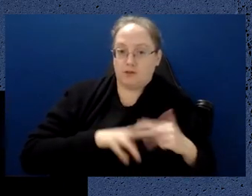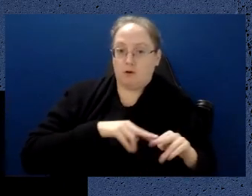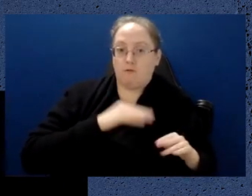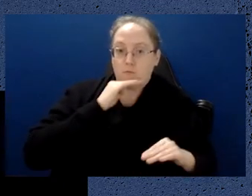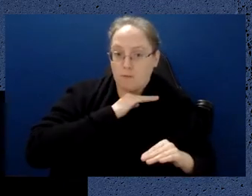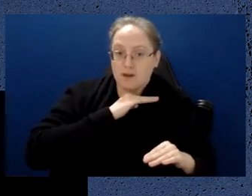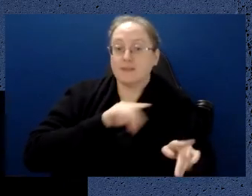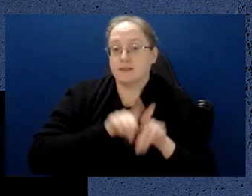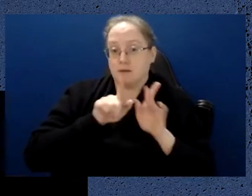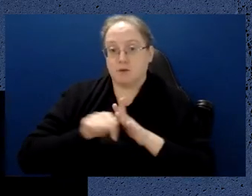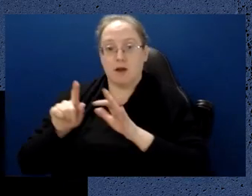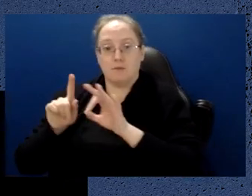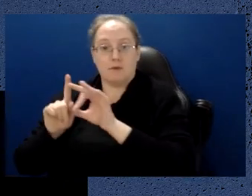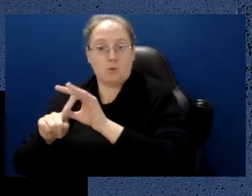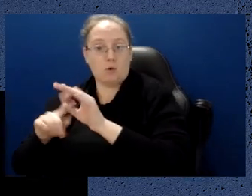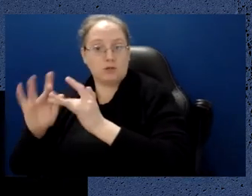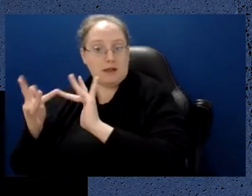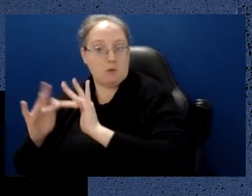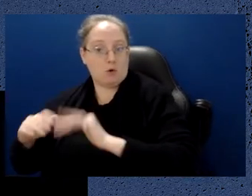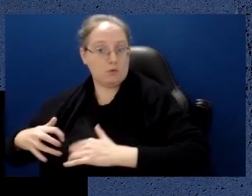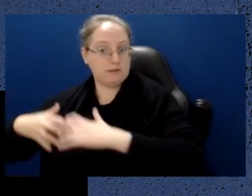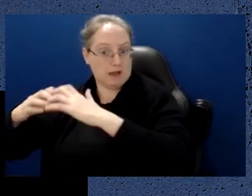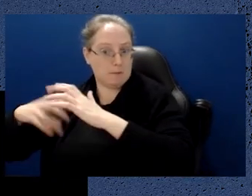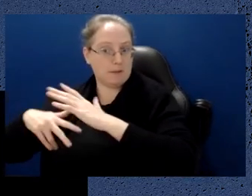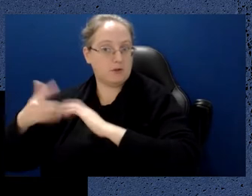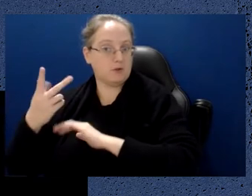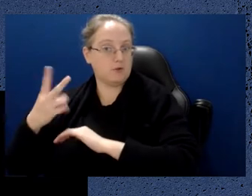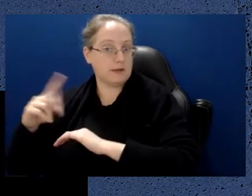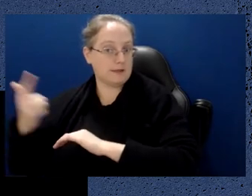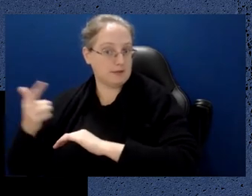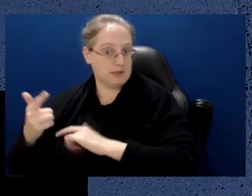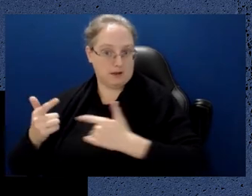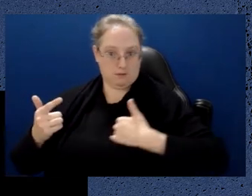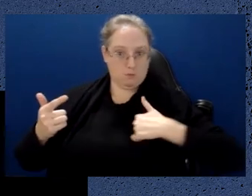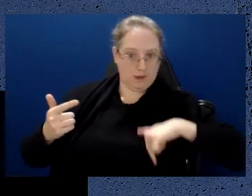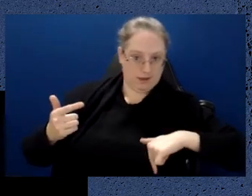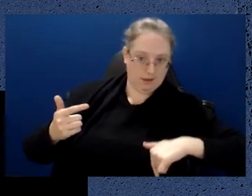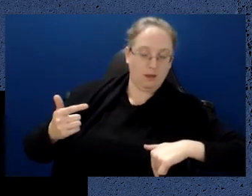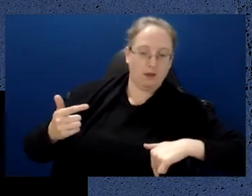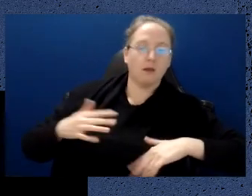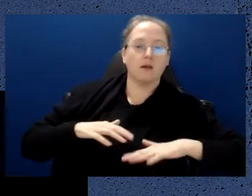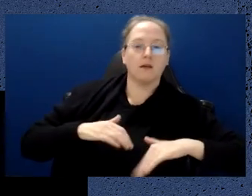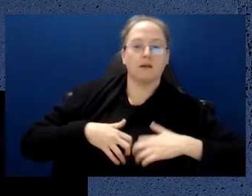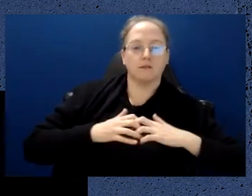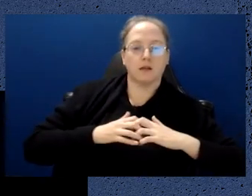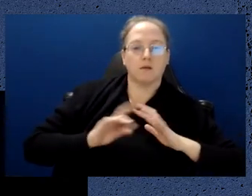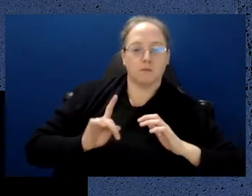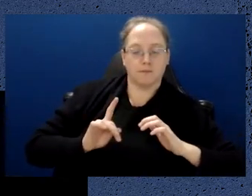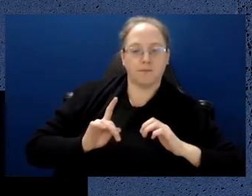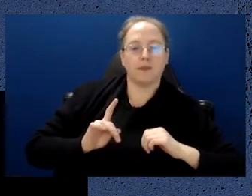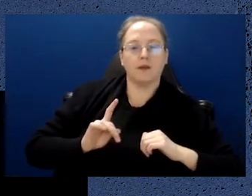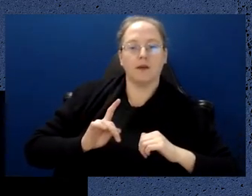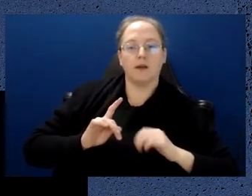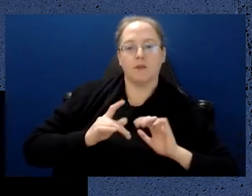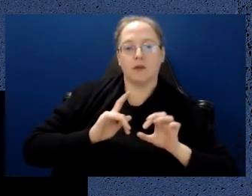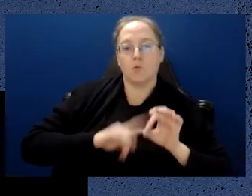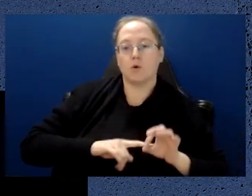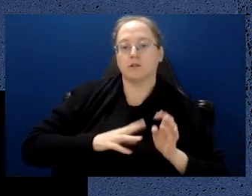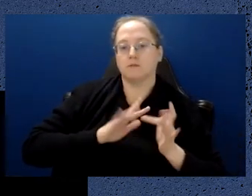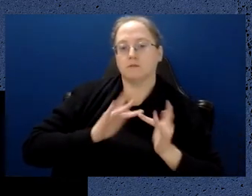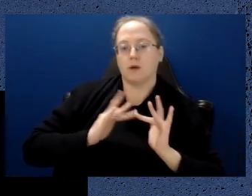being launched in late 2017, we established the quantum network hub